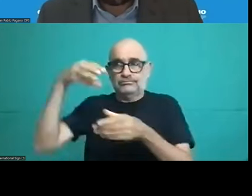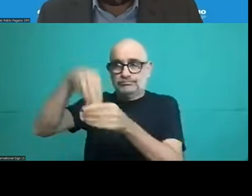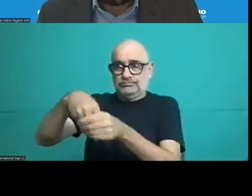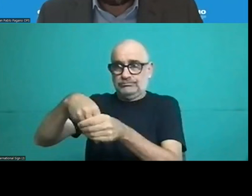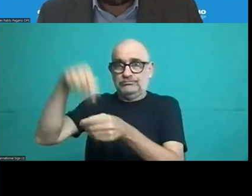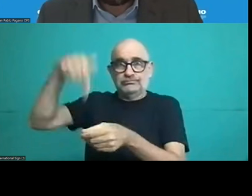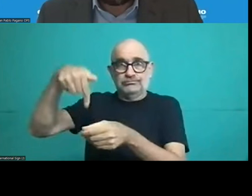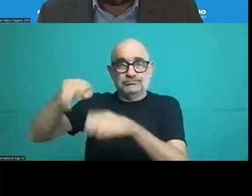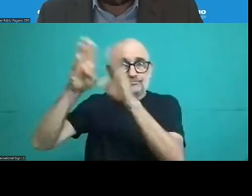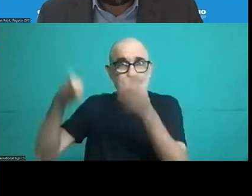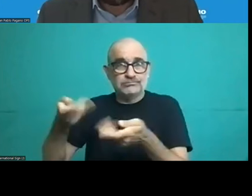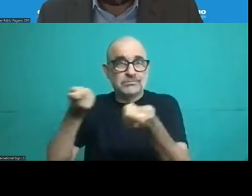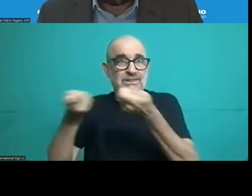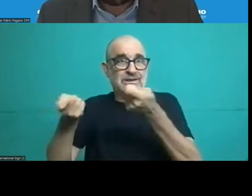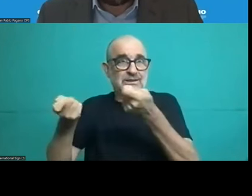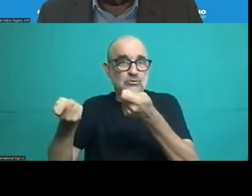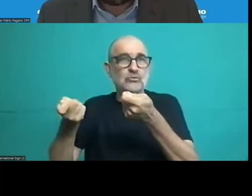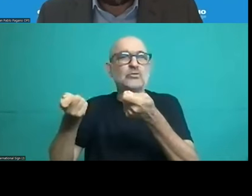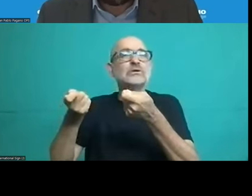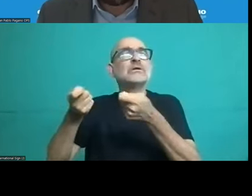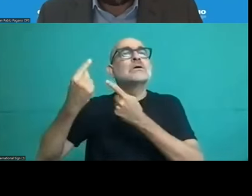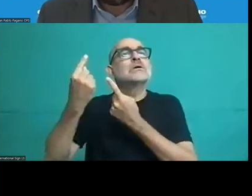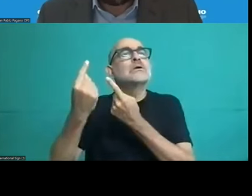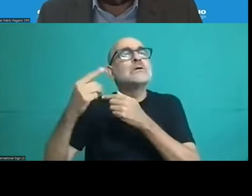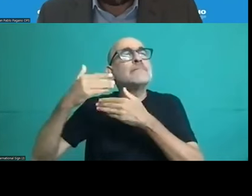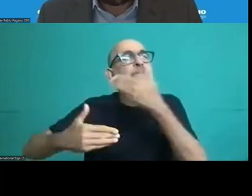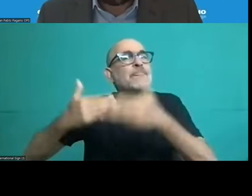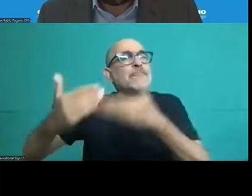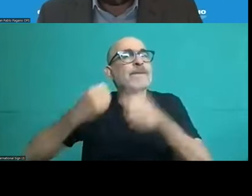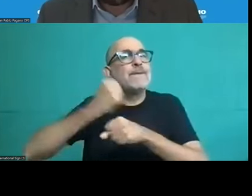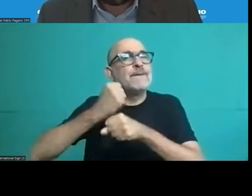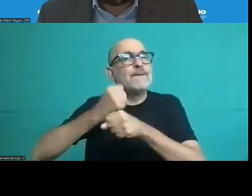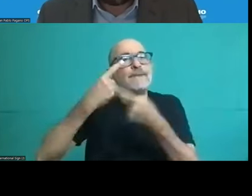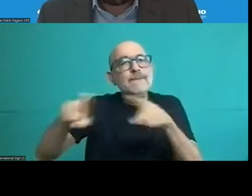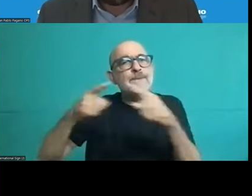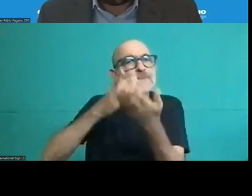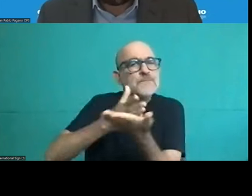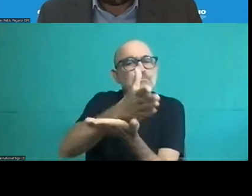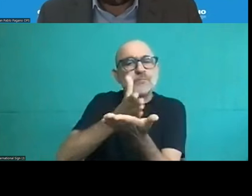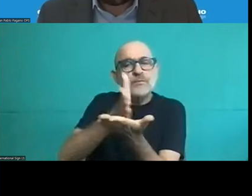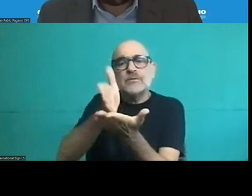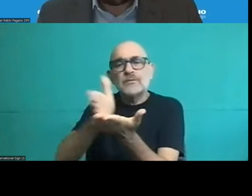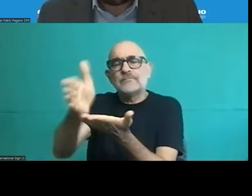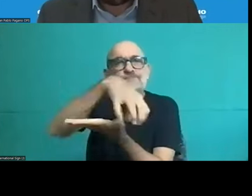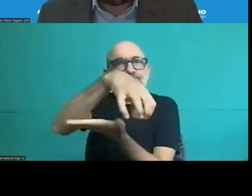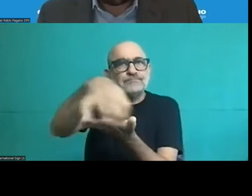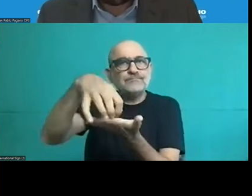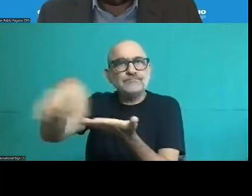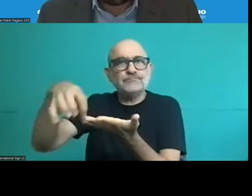quality in the private healthcare sector several programs are in place to to